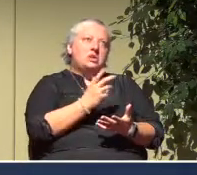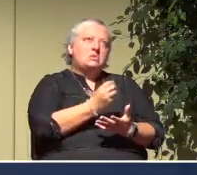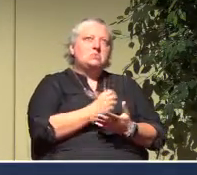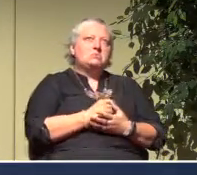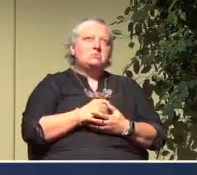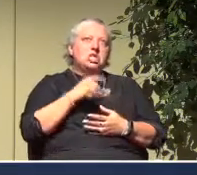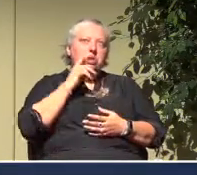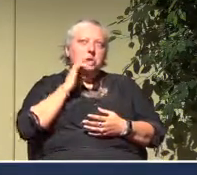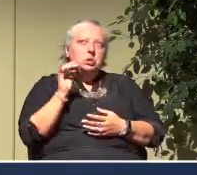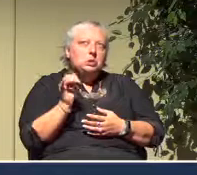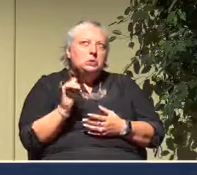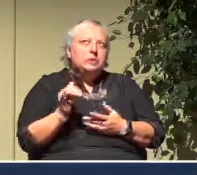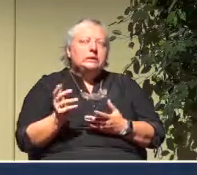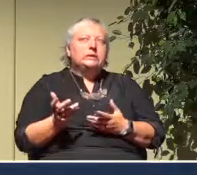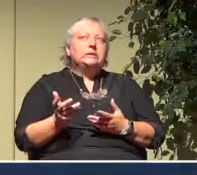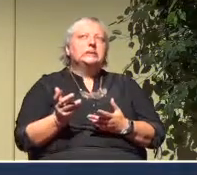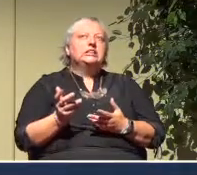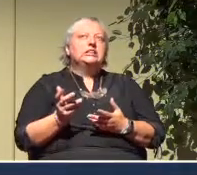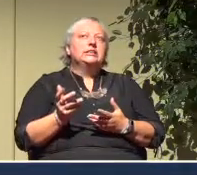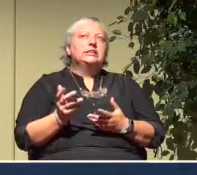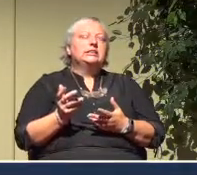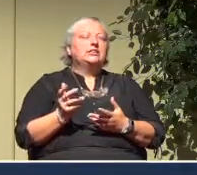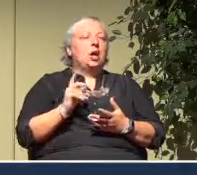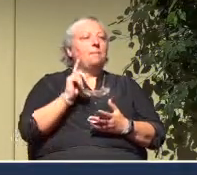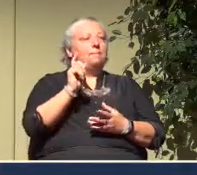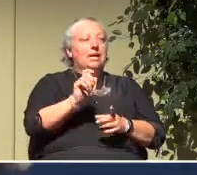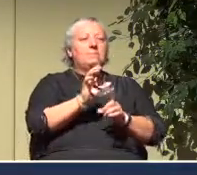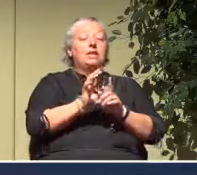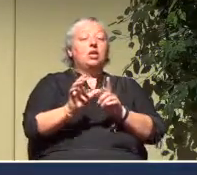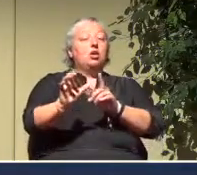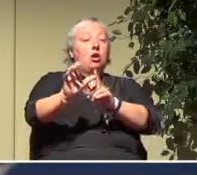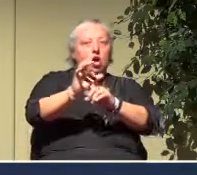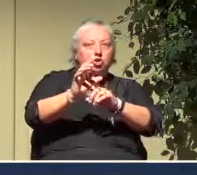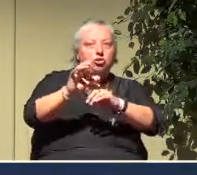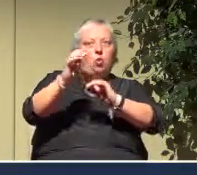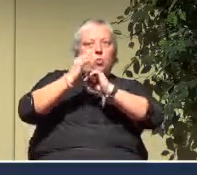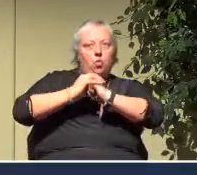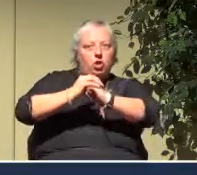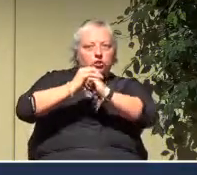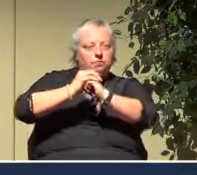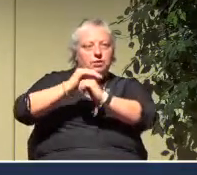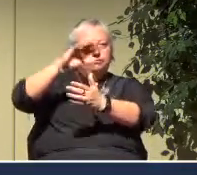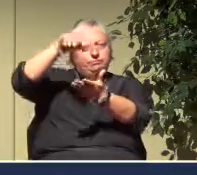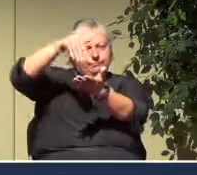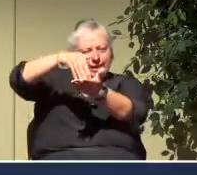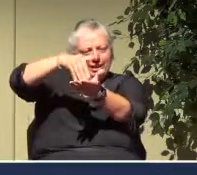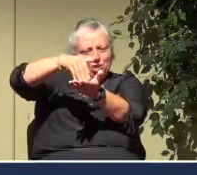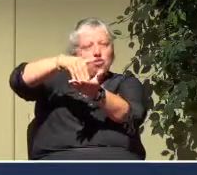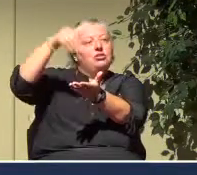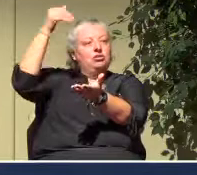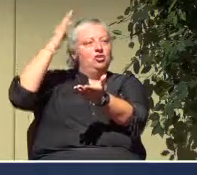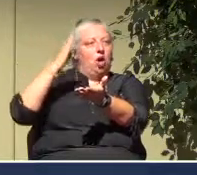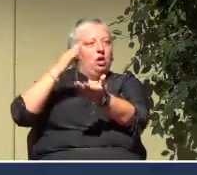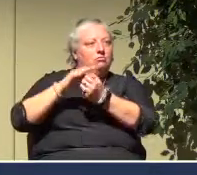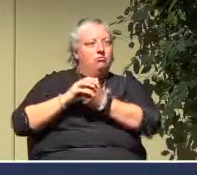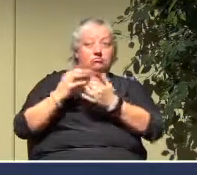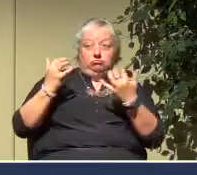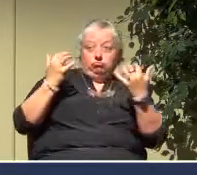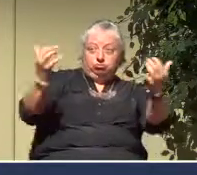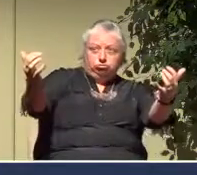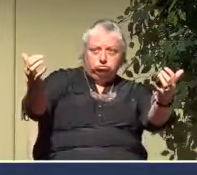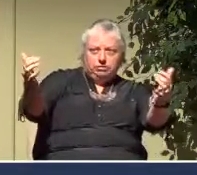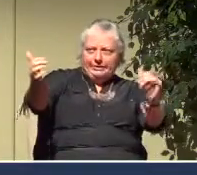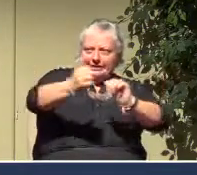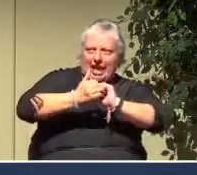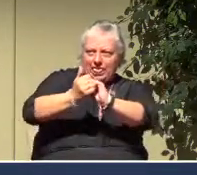for sure what that looks like. But it has to be a culture of worship. It has to be God-centered. It has to be congregational. And it